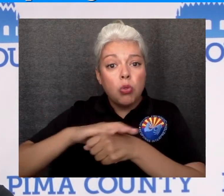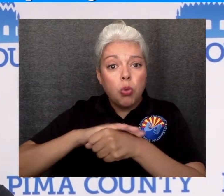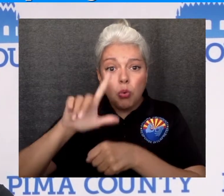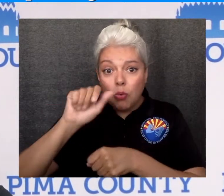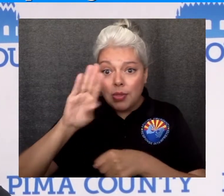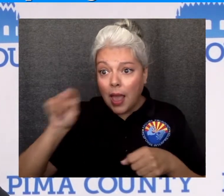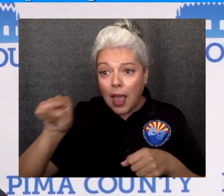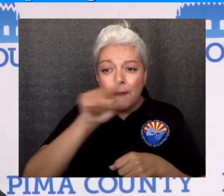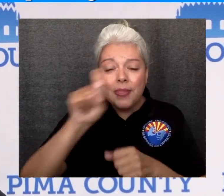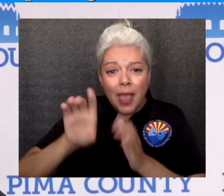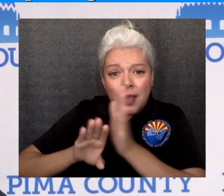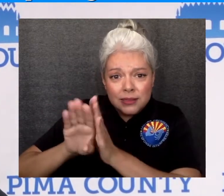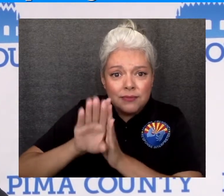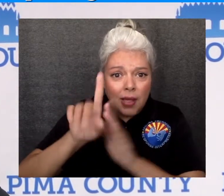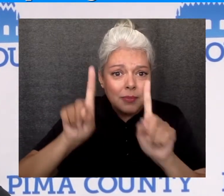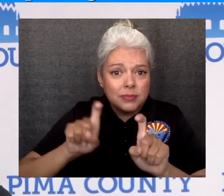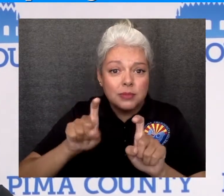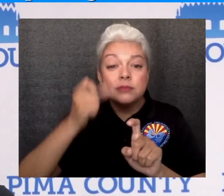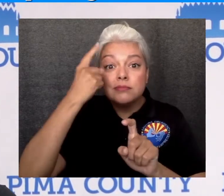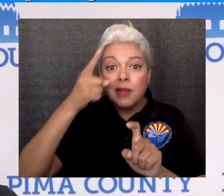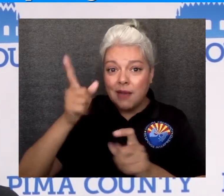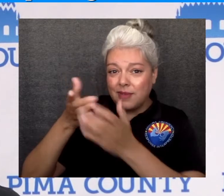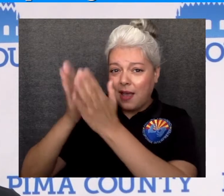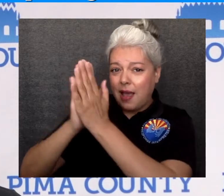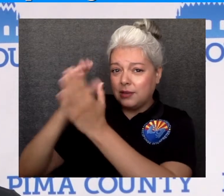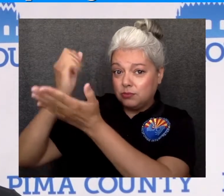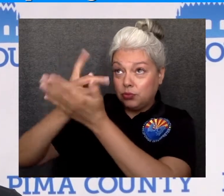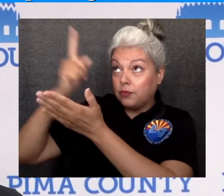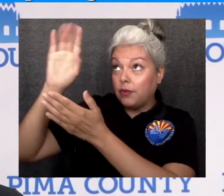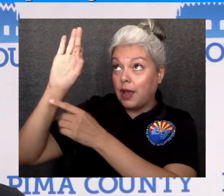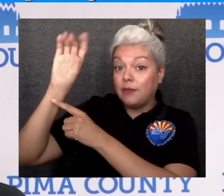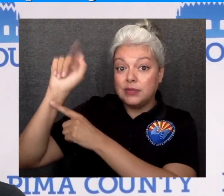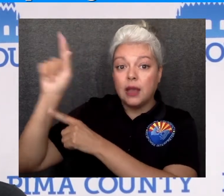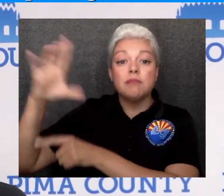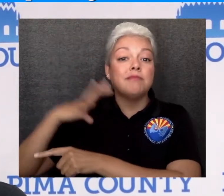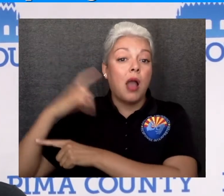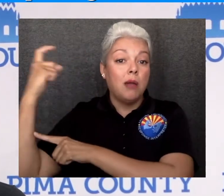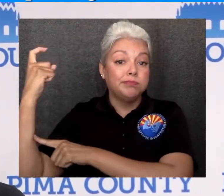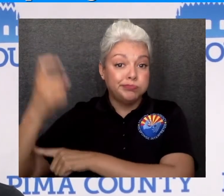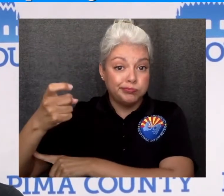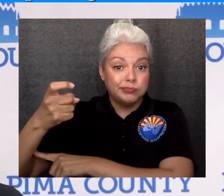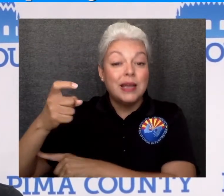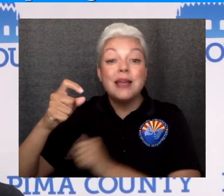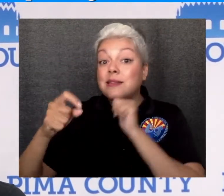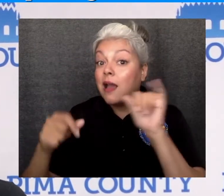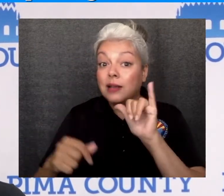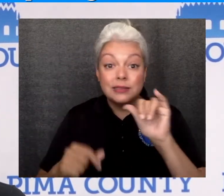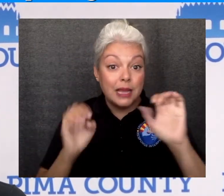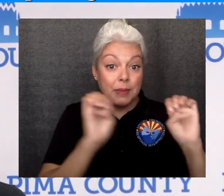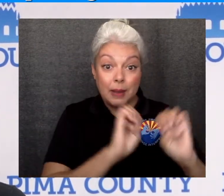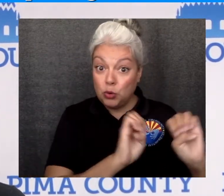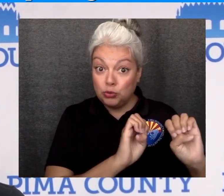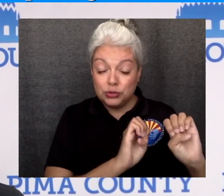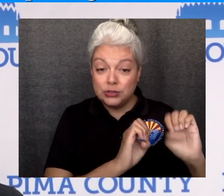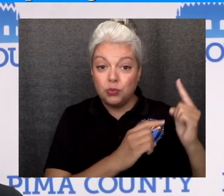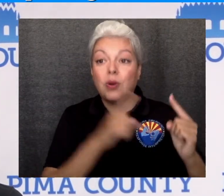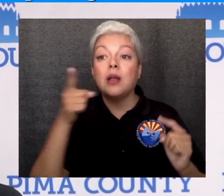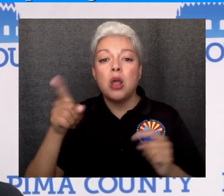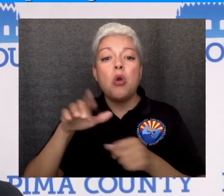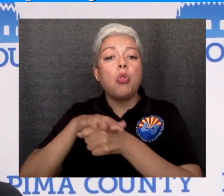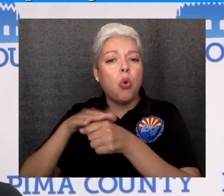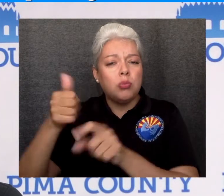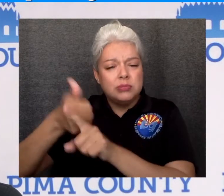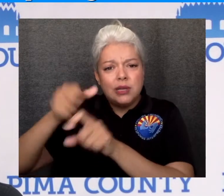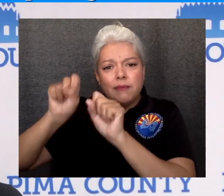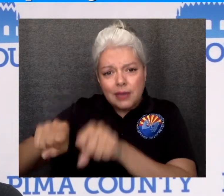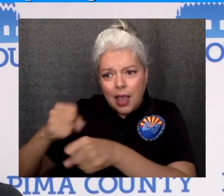seek approval from the FDA and the FDA gives them to that, as opposed to an emergency use authorization, a local diagnostic test.